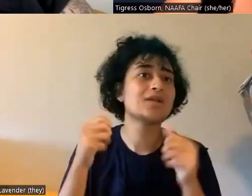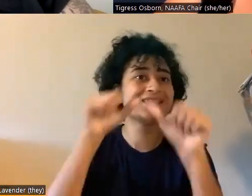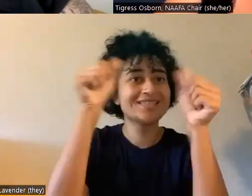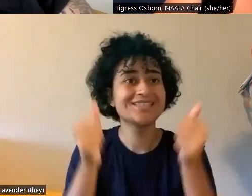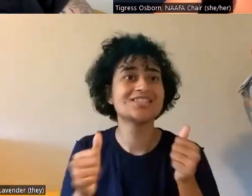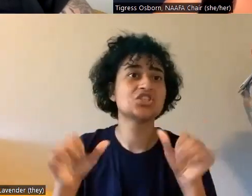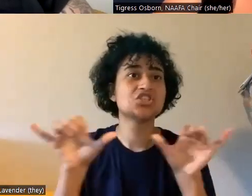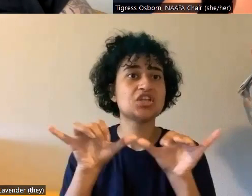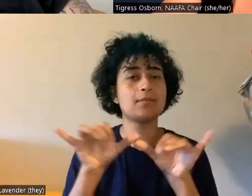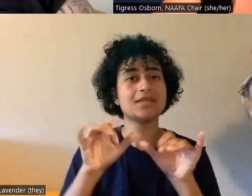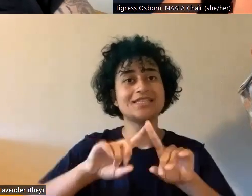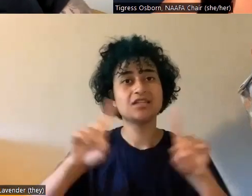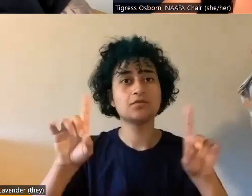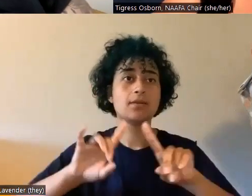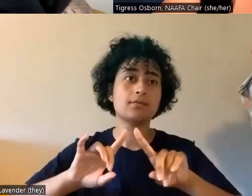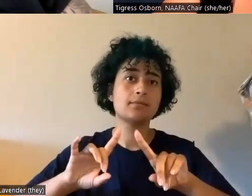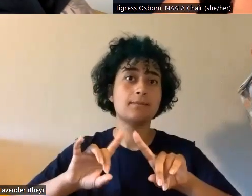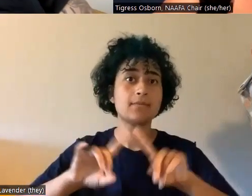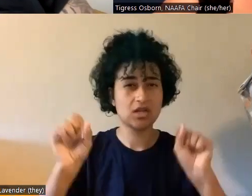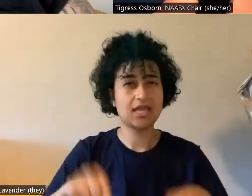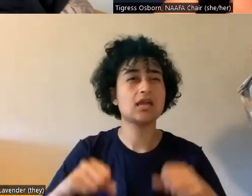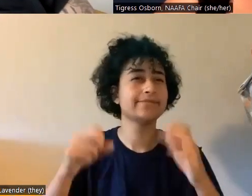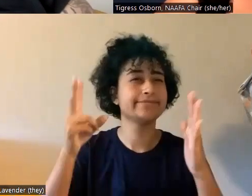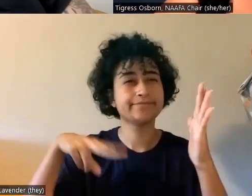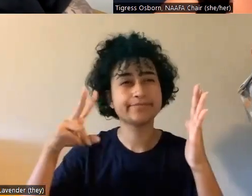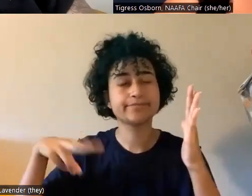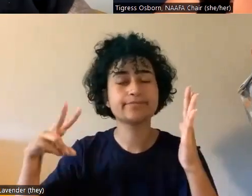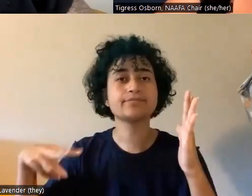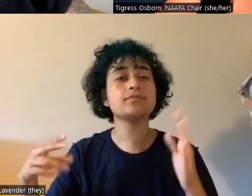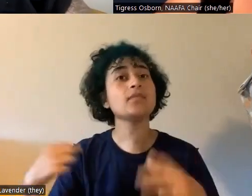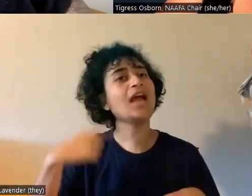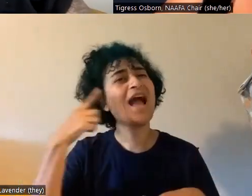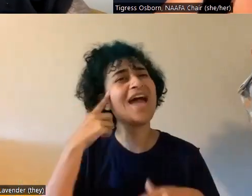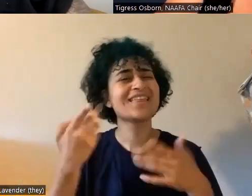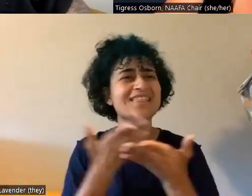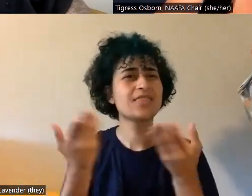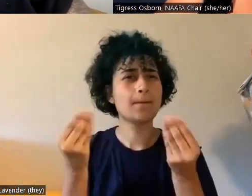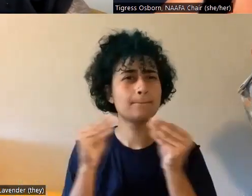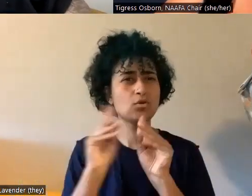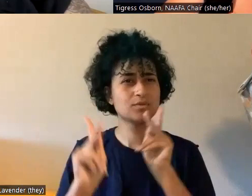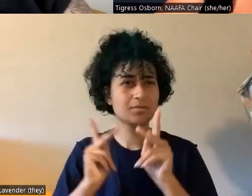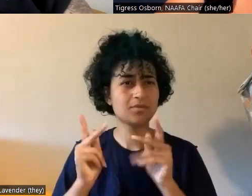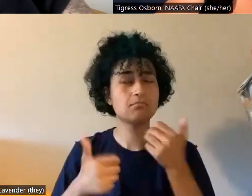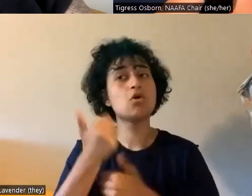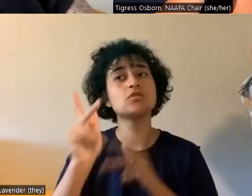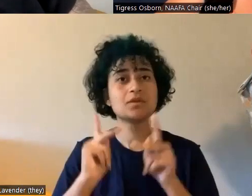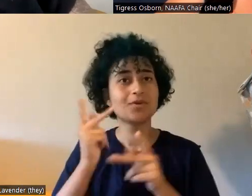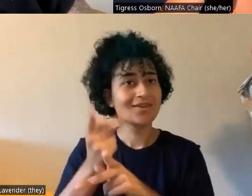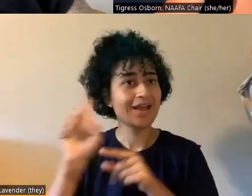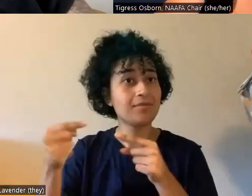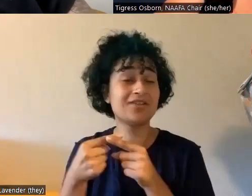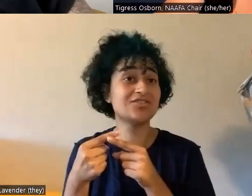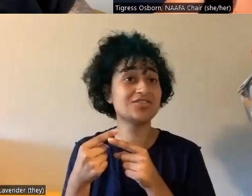an option to explore. Absolutely. I think the thing most people care about is hygiene and how, cause there's so much